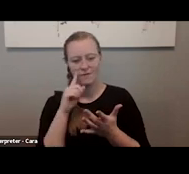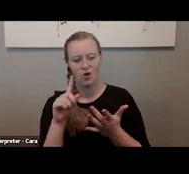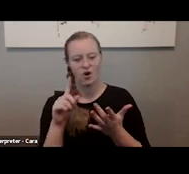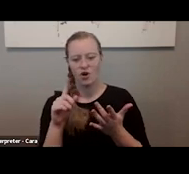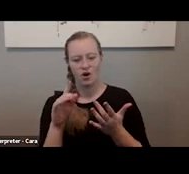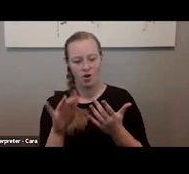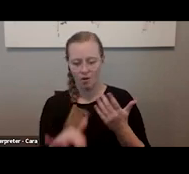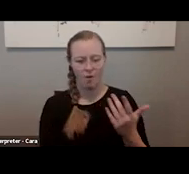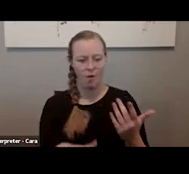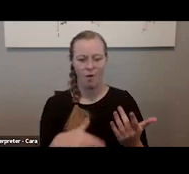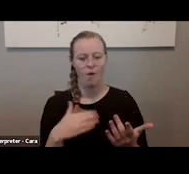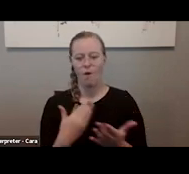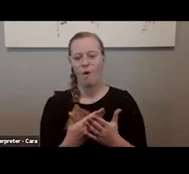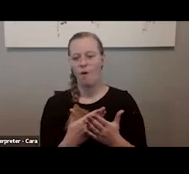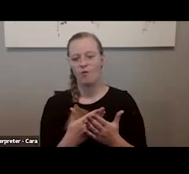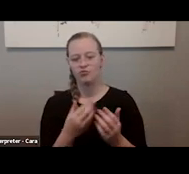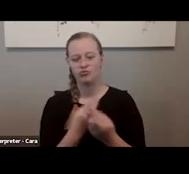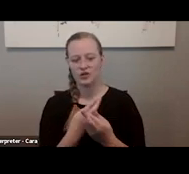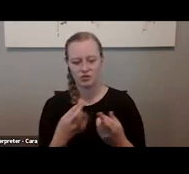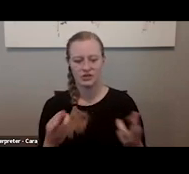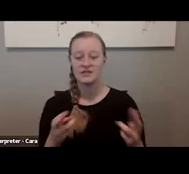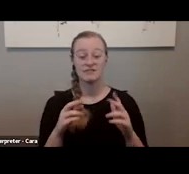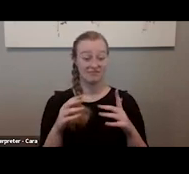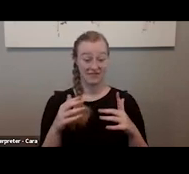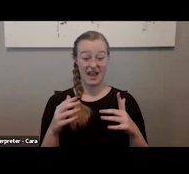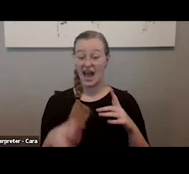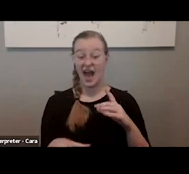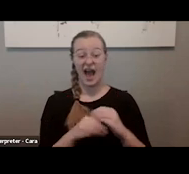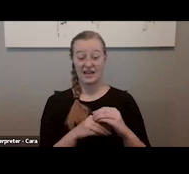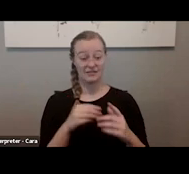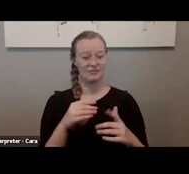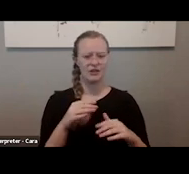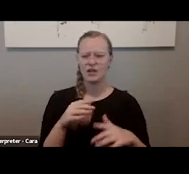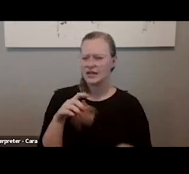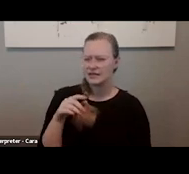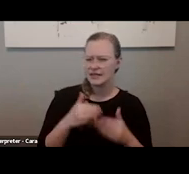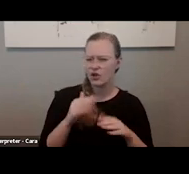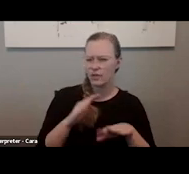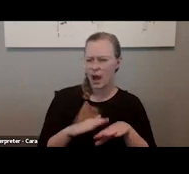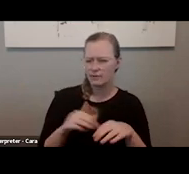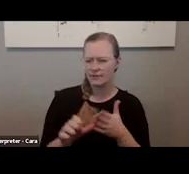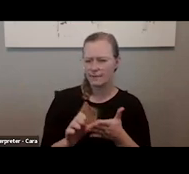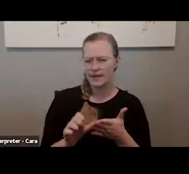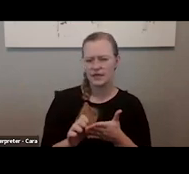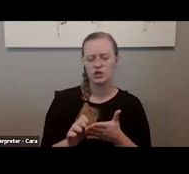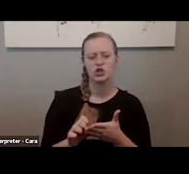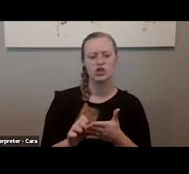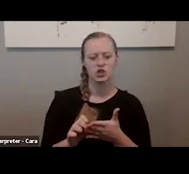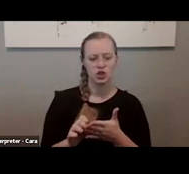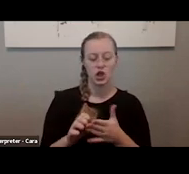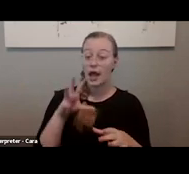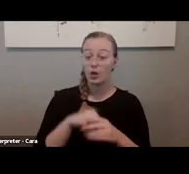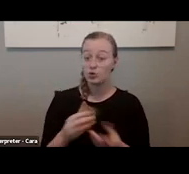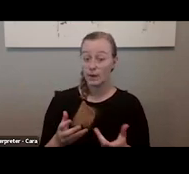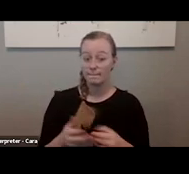that aren't on this list have been added there closer towards the bottom of that page. And it's going to include a